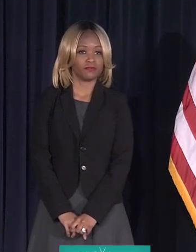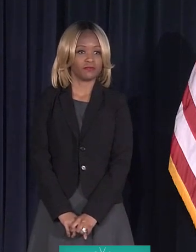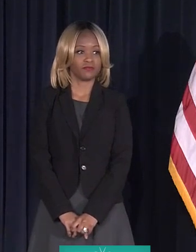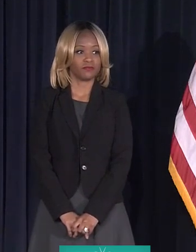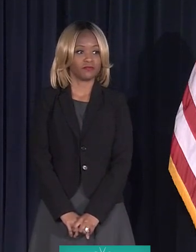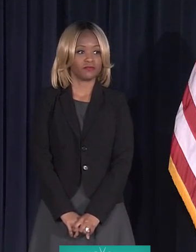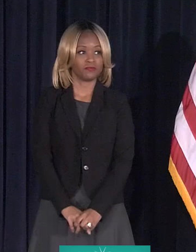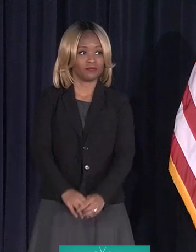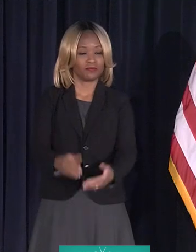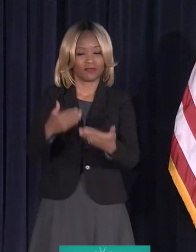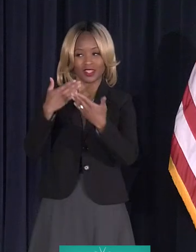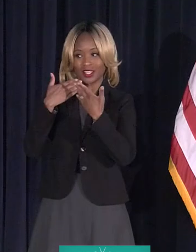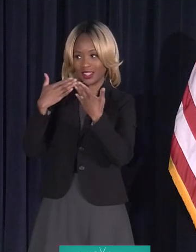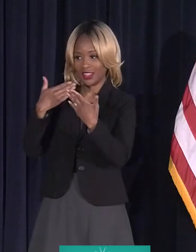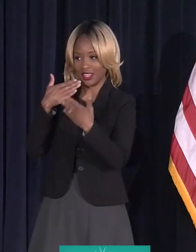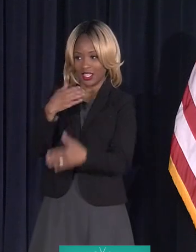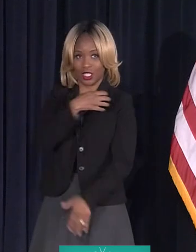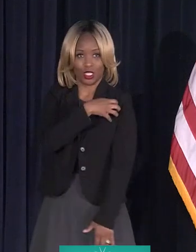Thank you, Mayor.